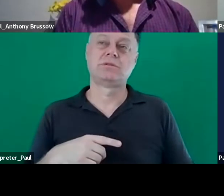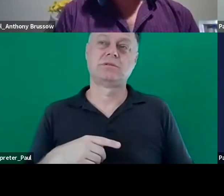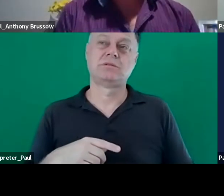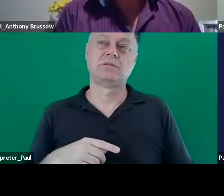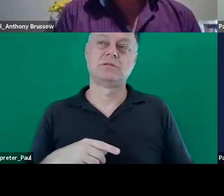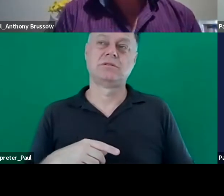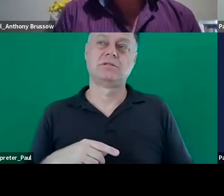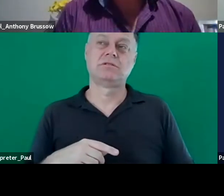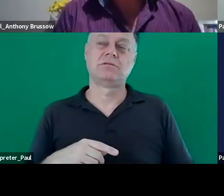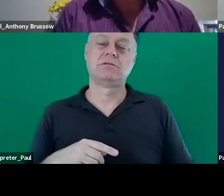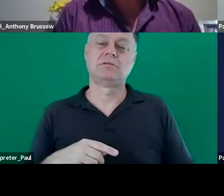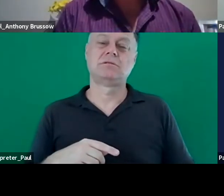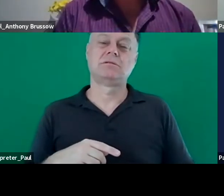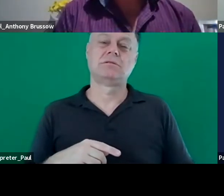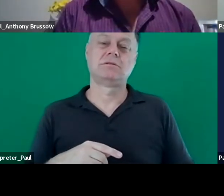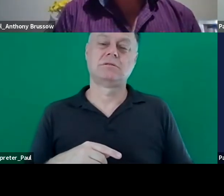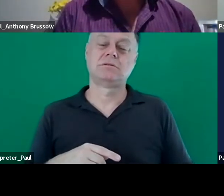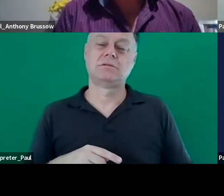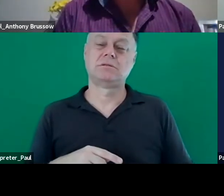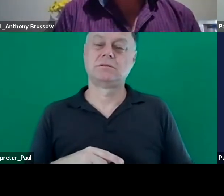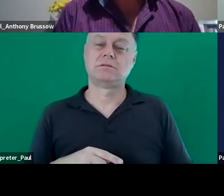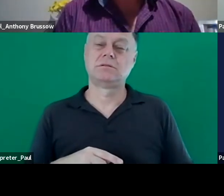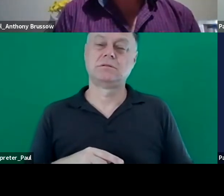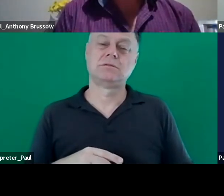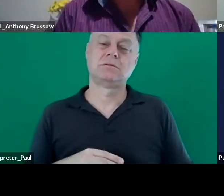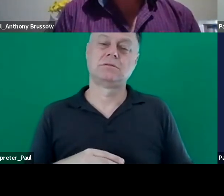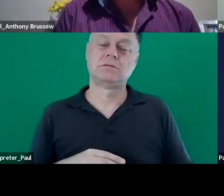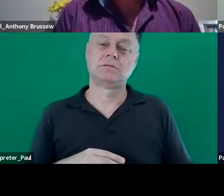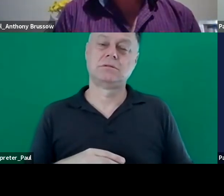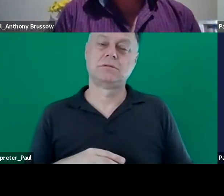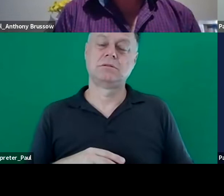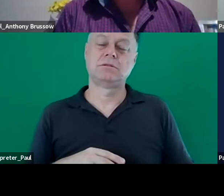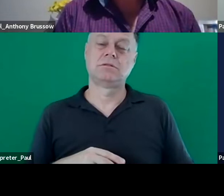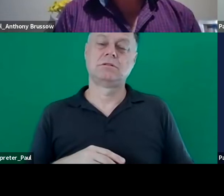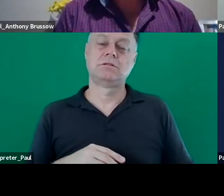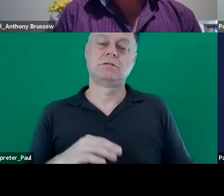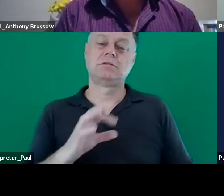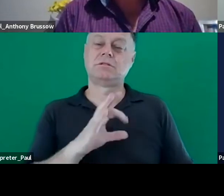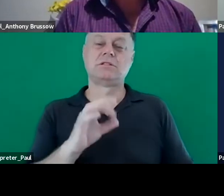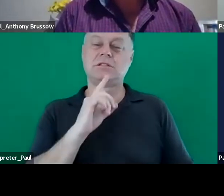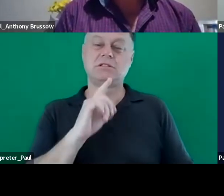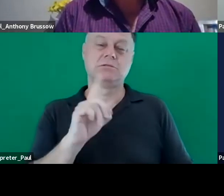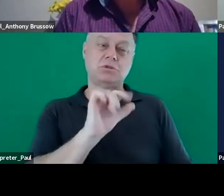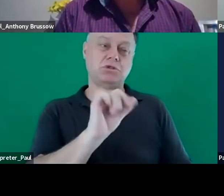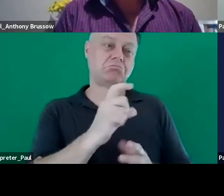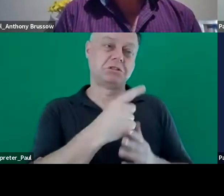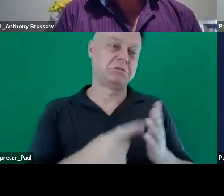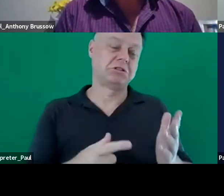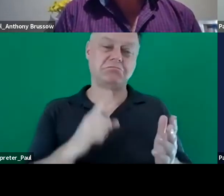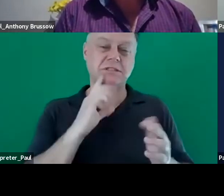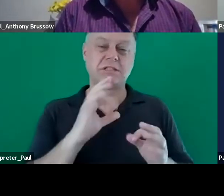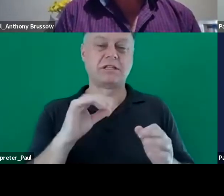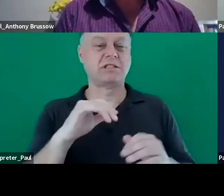identify in one way or another whether there's any form of disability per se